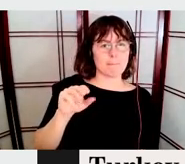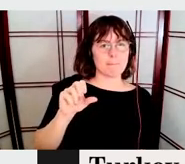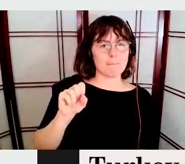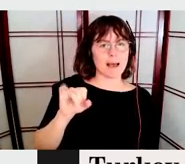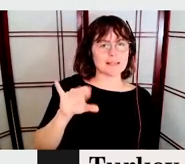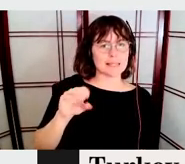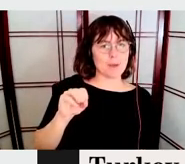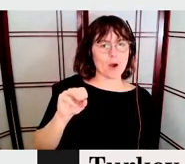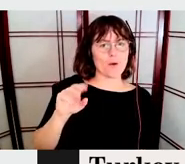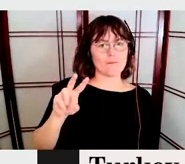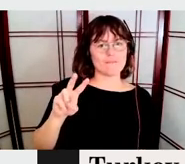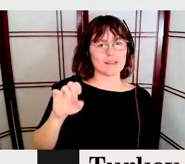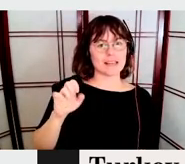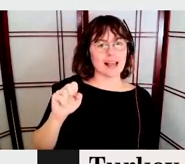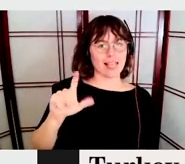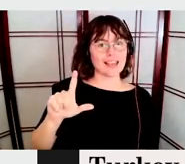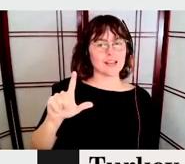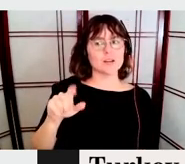Massimo Vignelli.